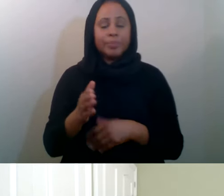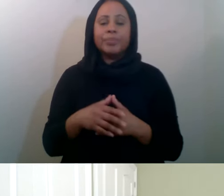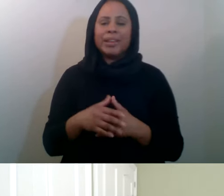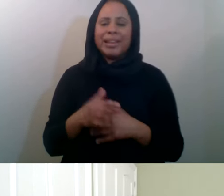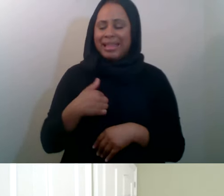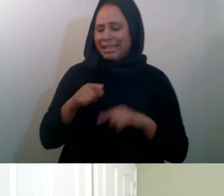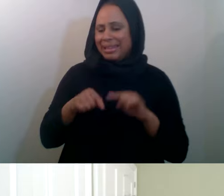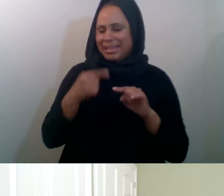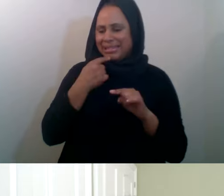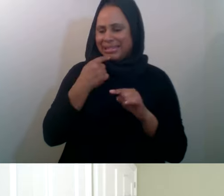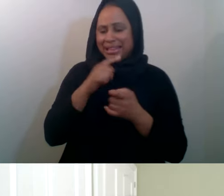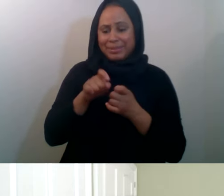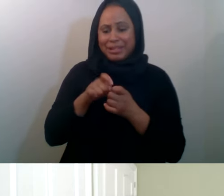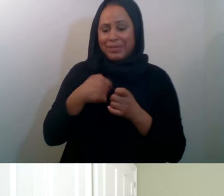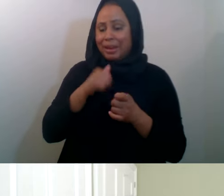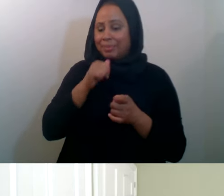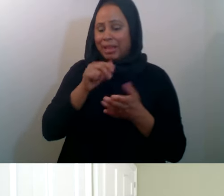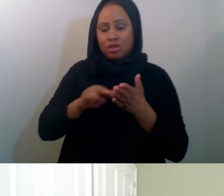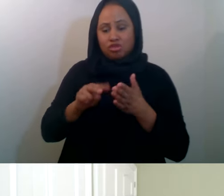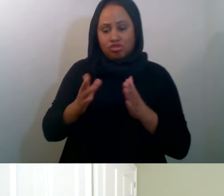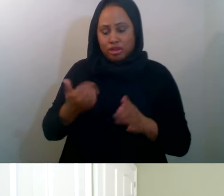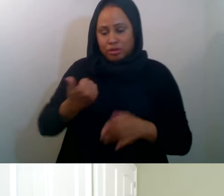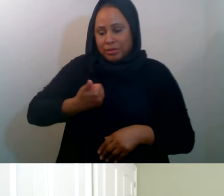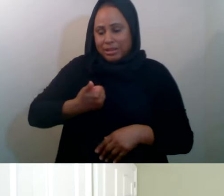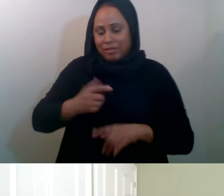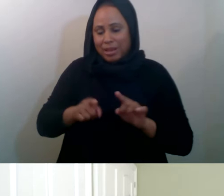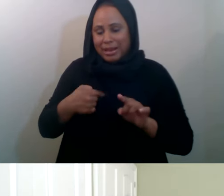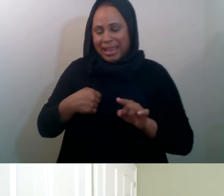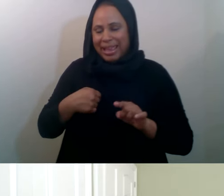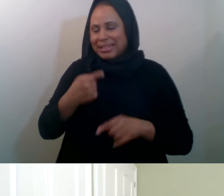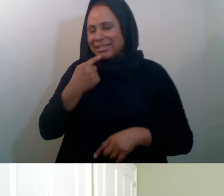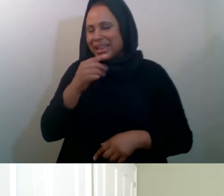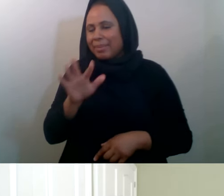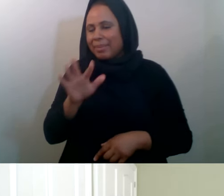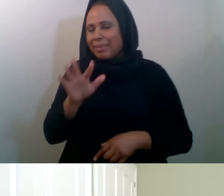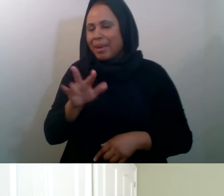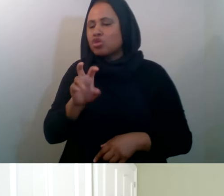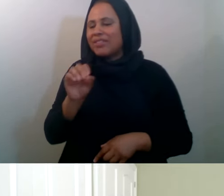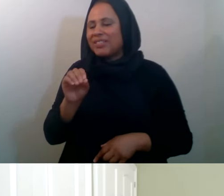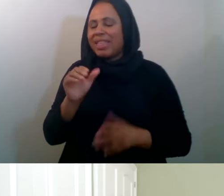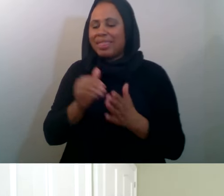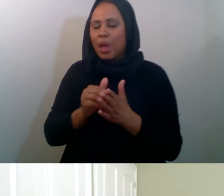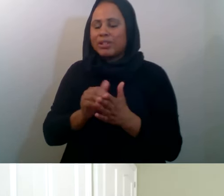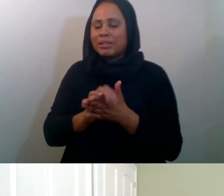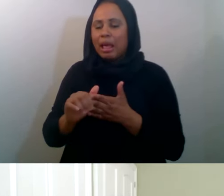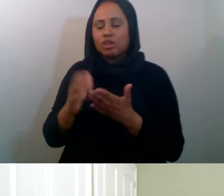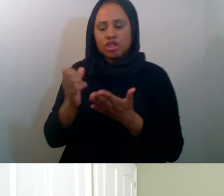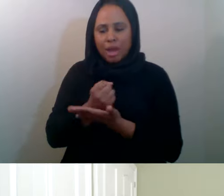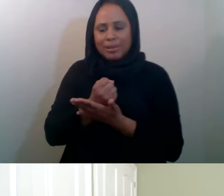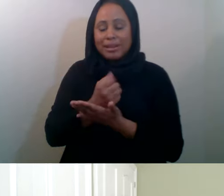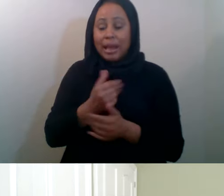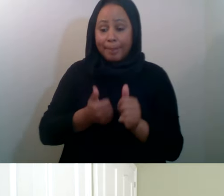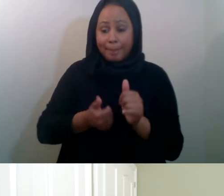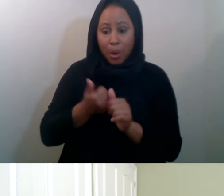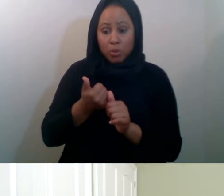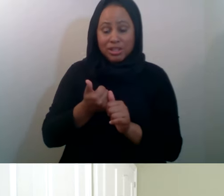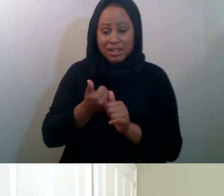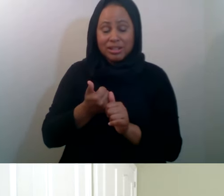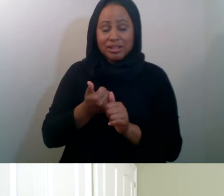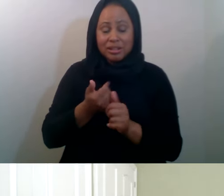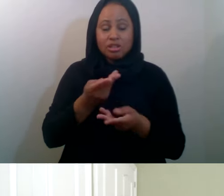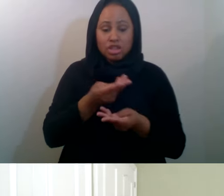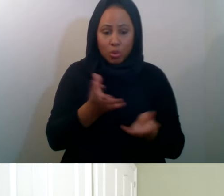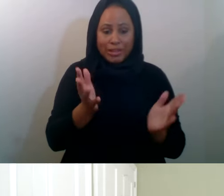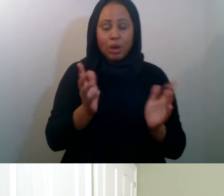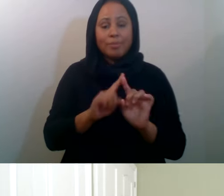can't say, cause I'm not the treasurer, but I want to say it's about 250 that comes in and definitely the majority of that goes out, but